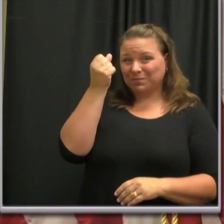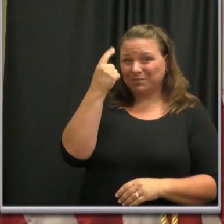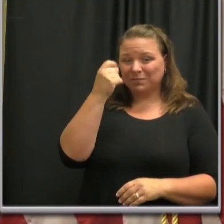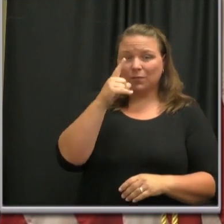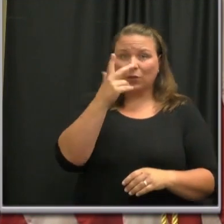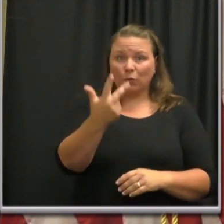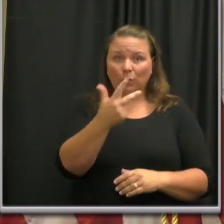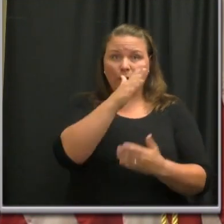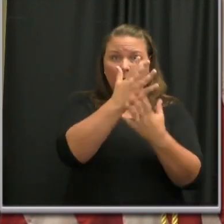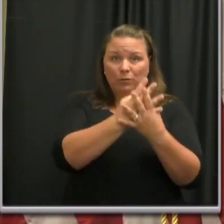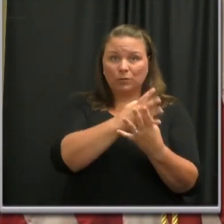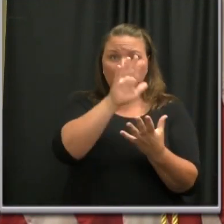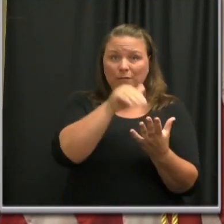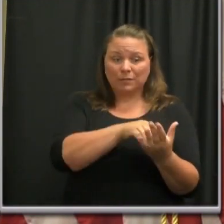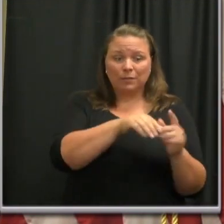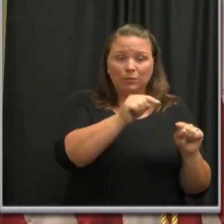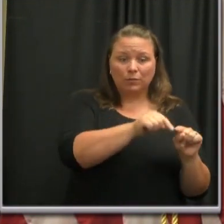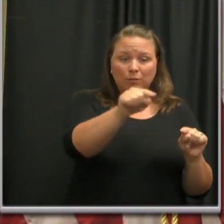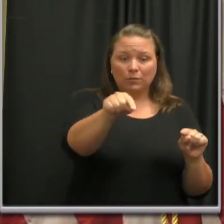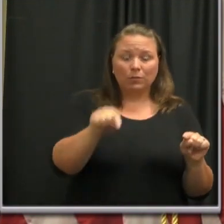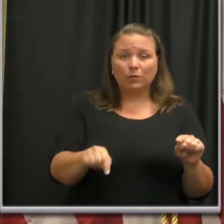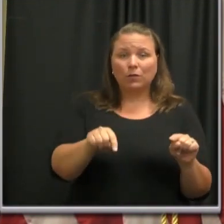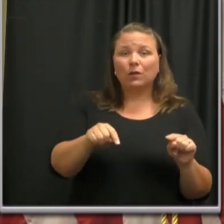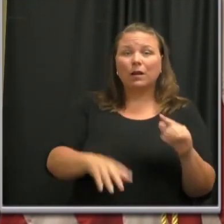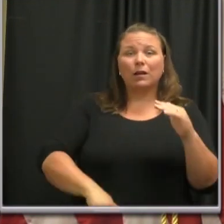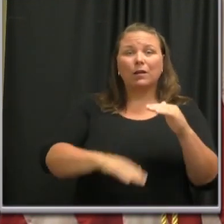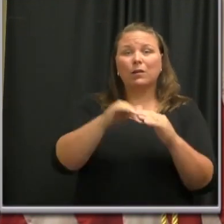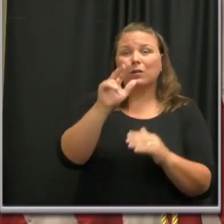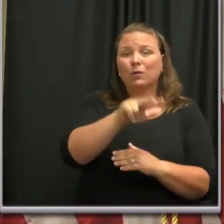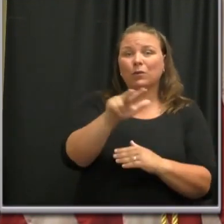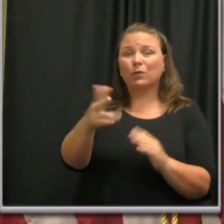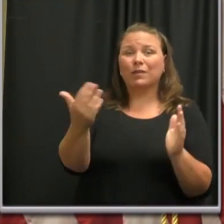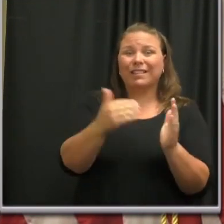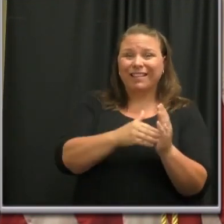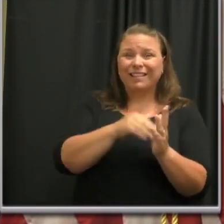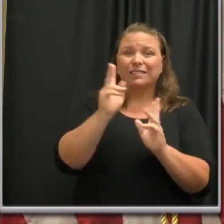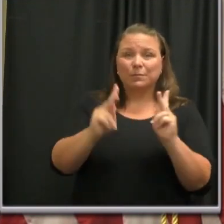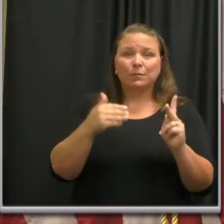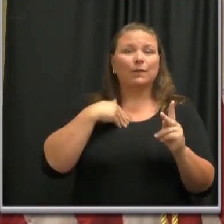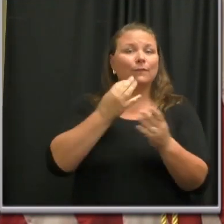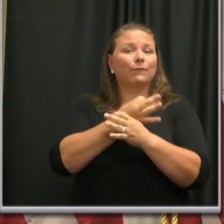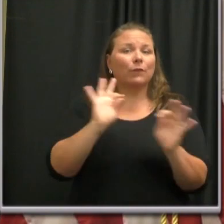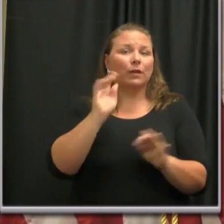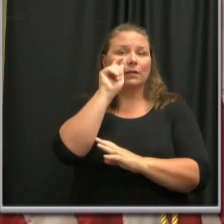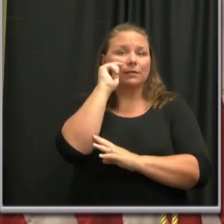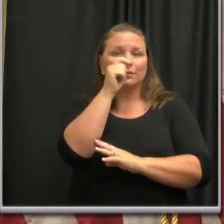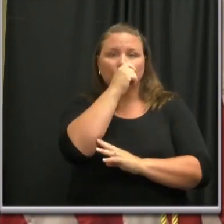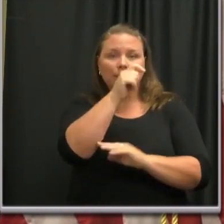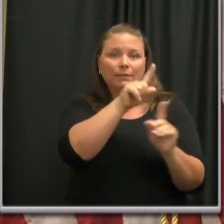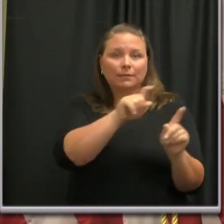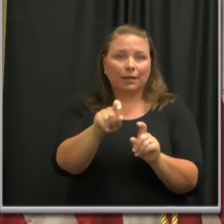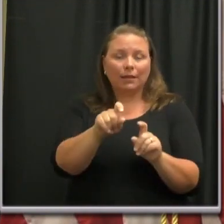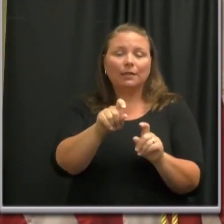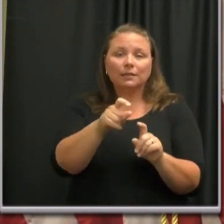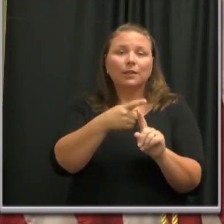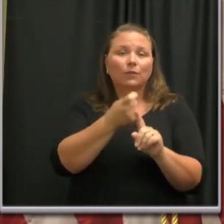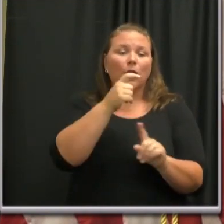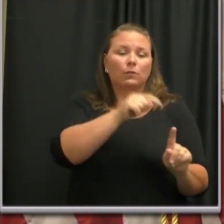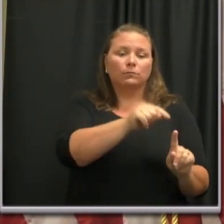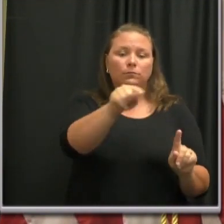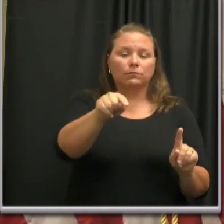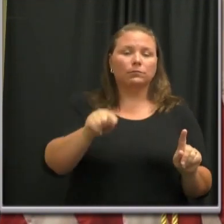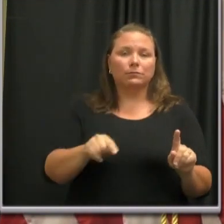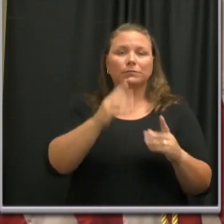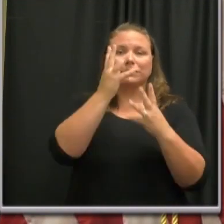community assessment centers, nearly 33,000 Nashvillians have received a free COVID-19 test from one of our three community